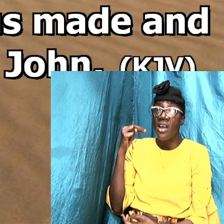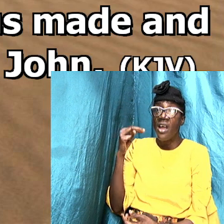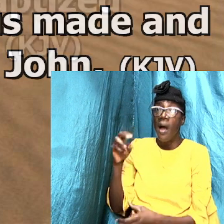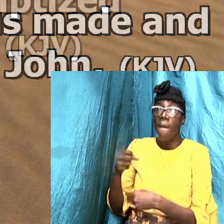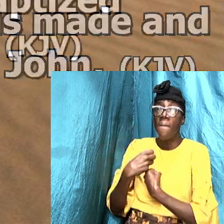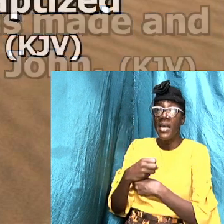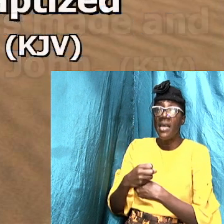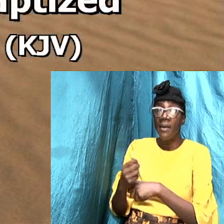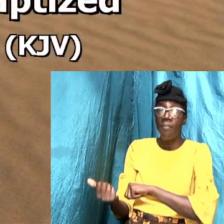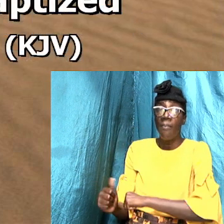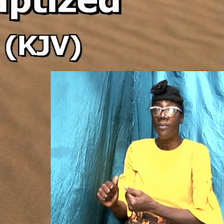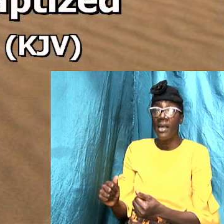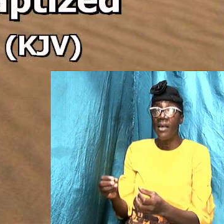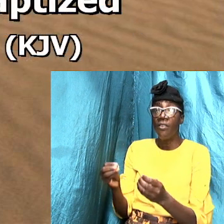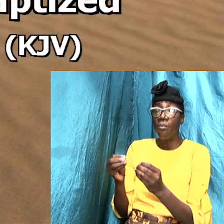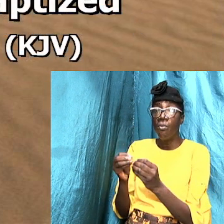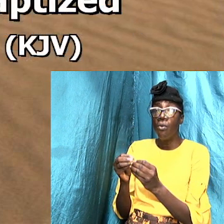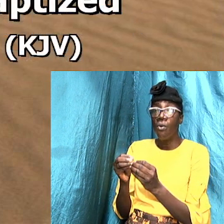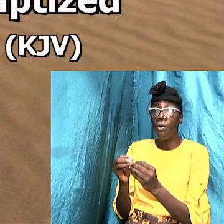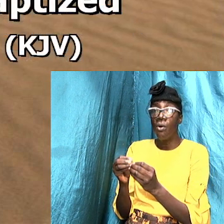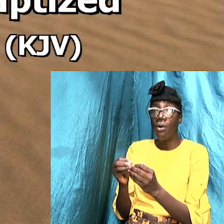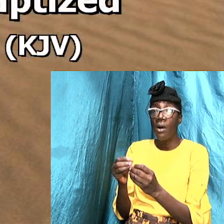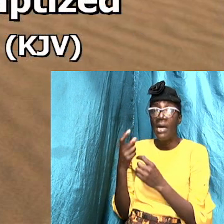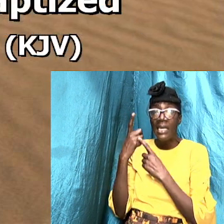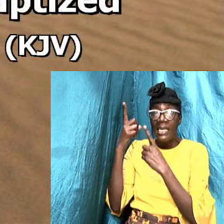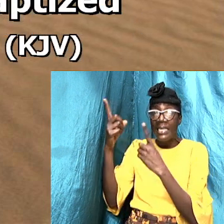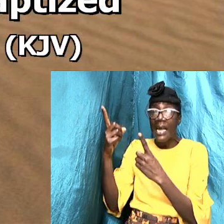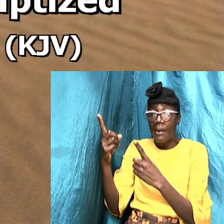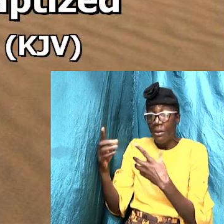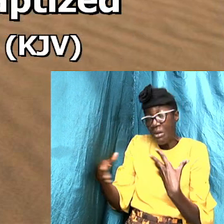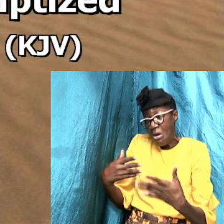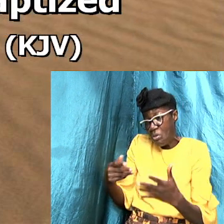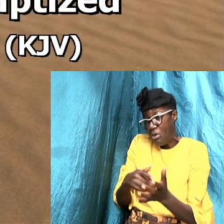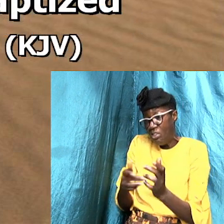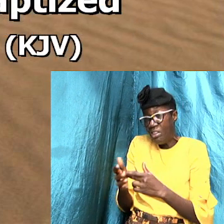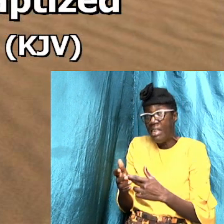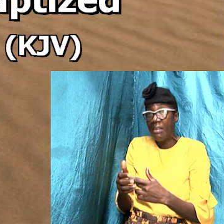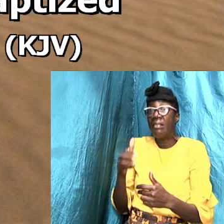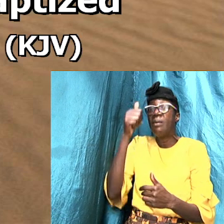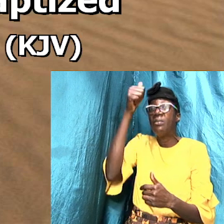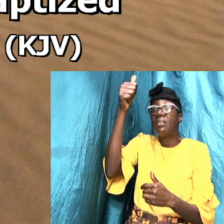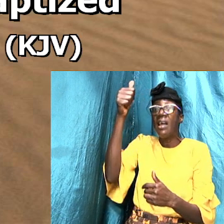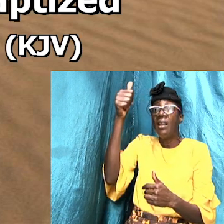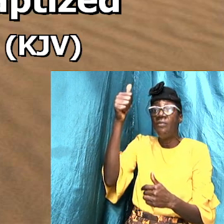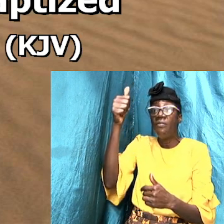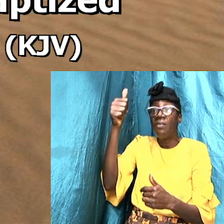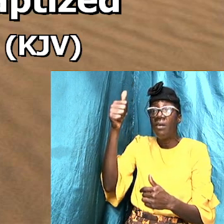than John, though Jesus himself baptized